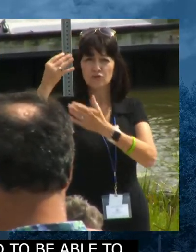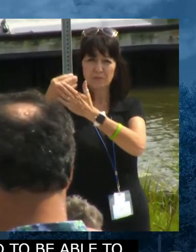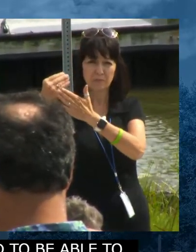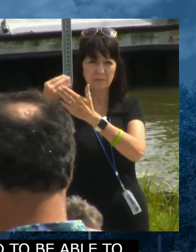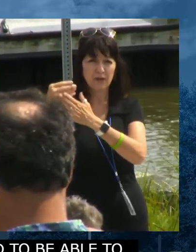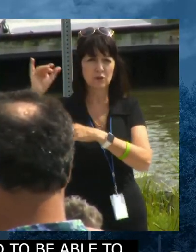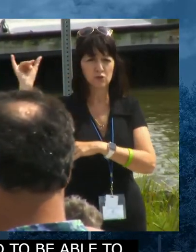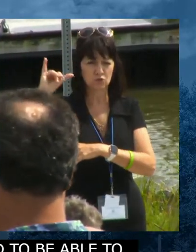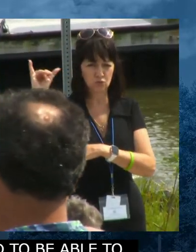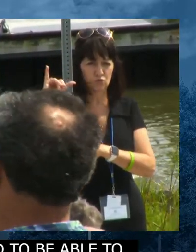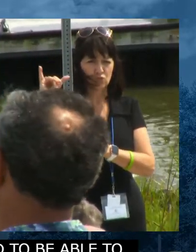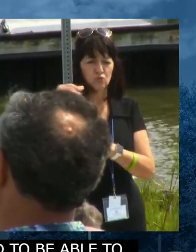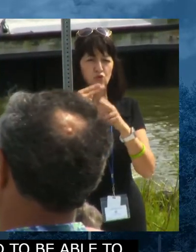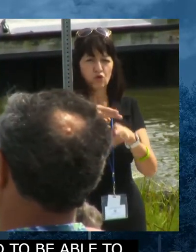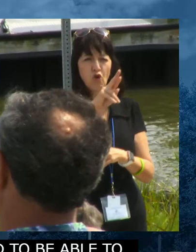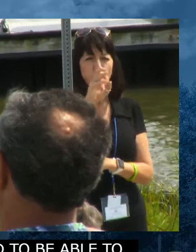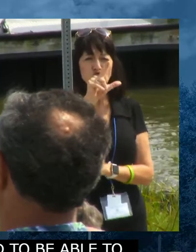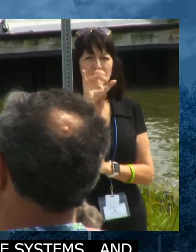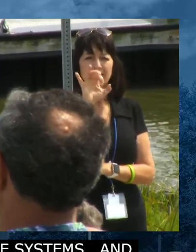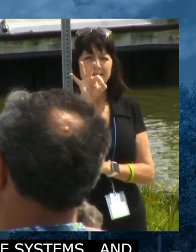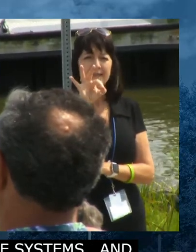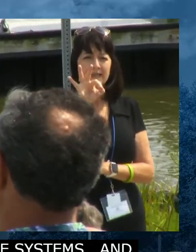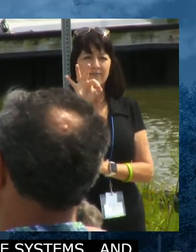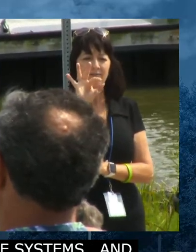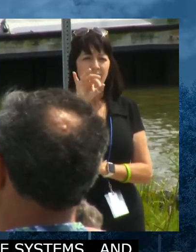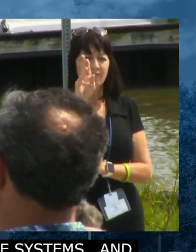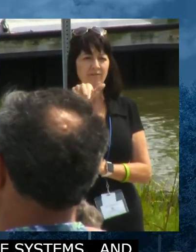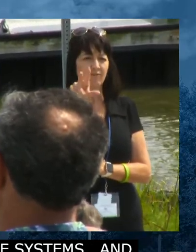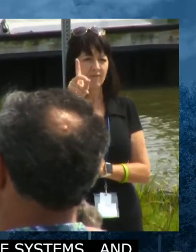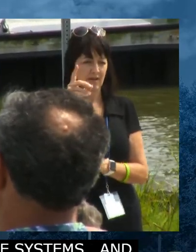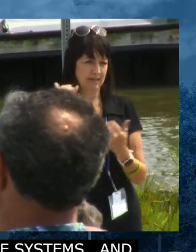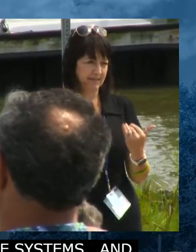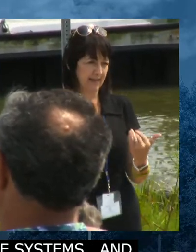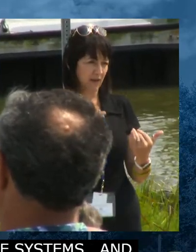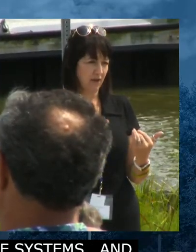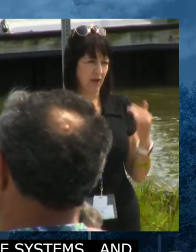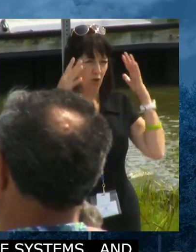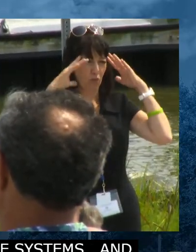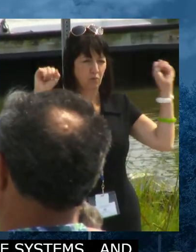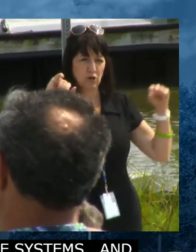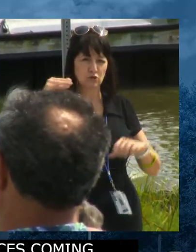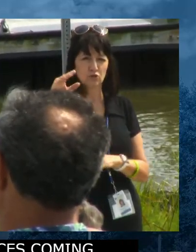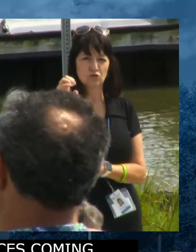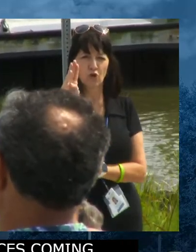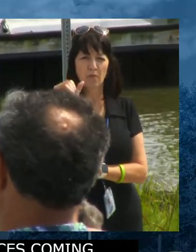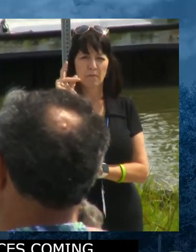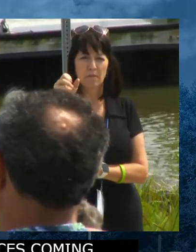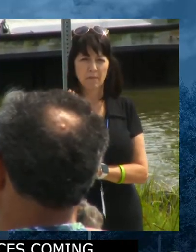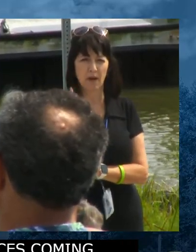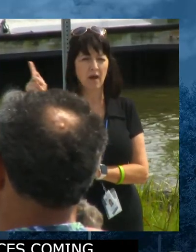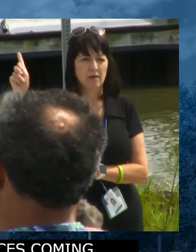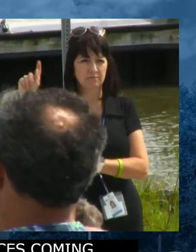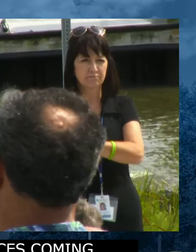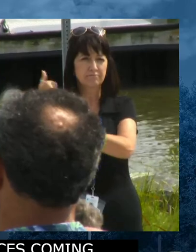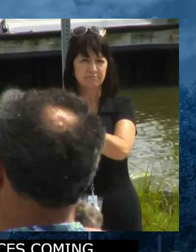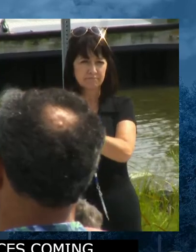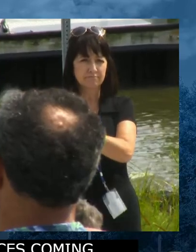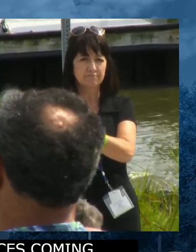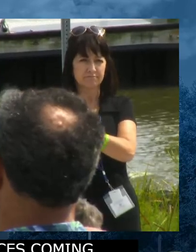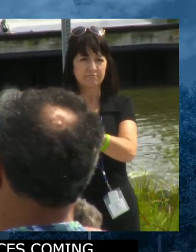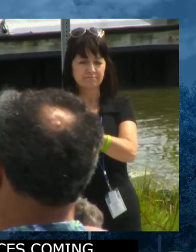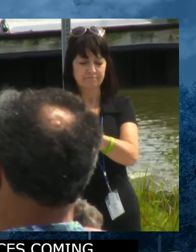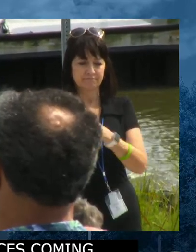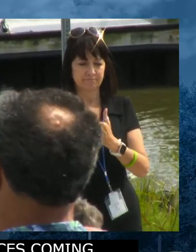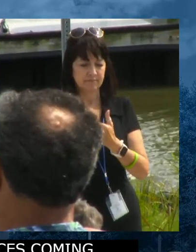relief funds that our own now President Joe Biden have made available to